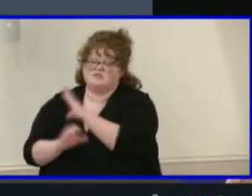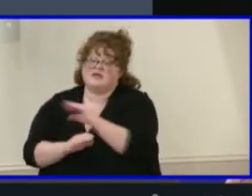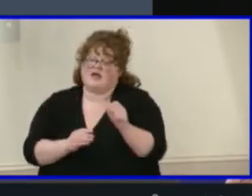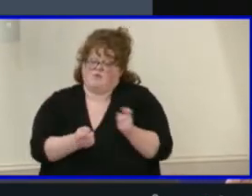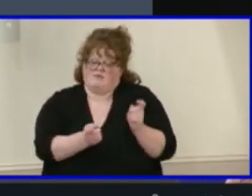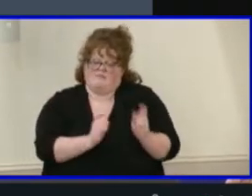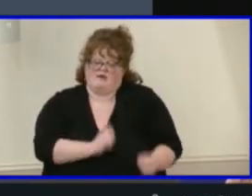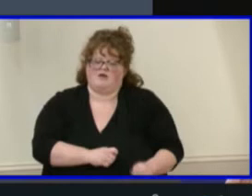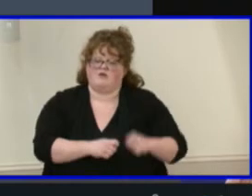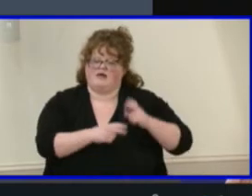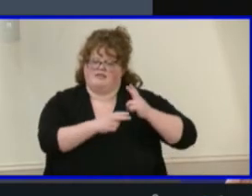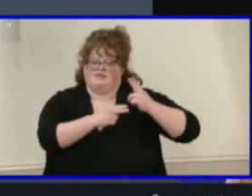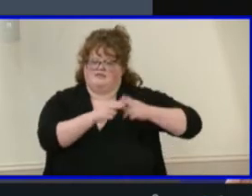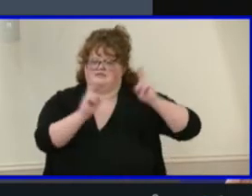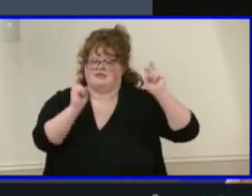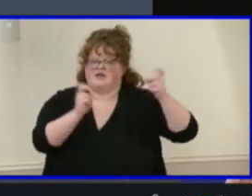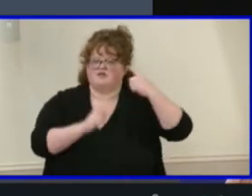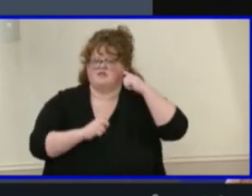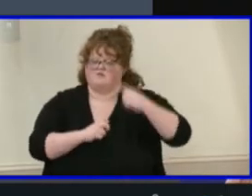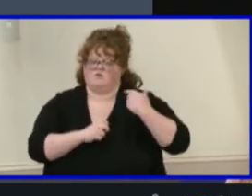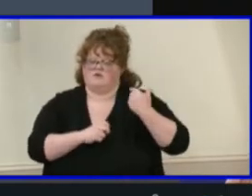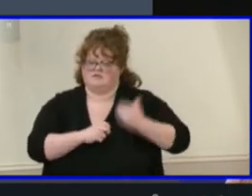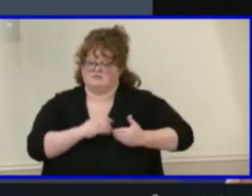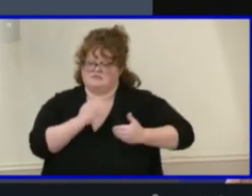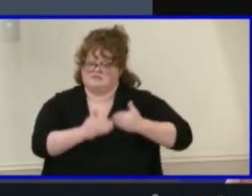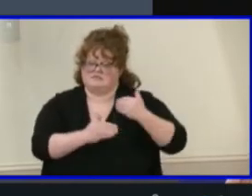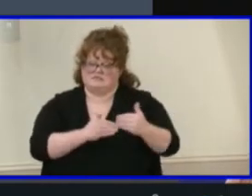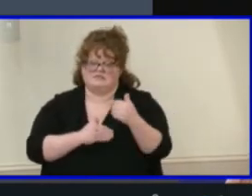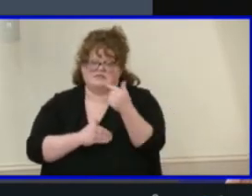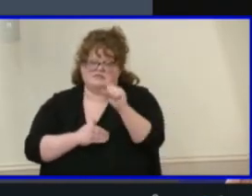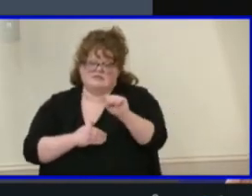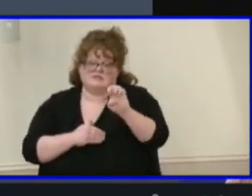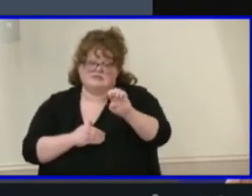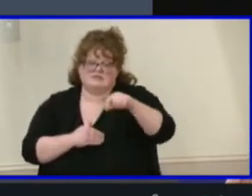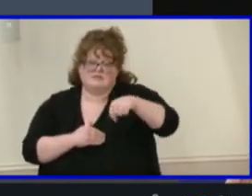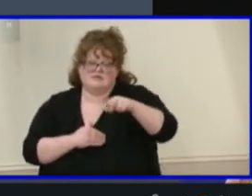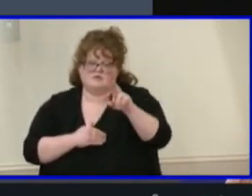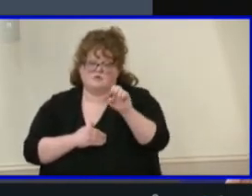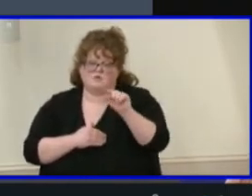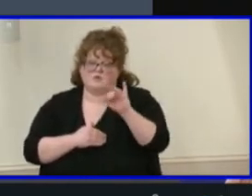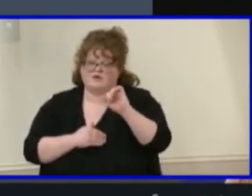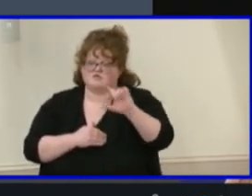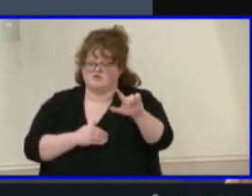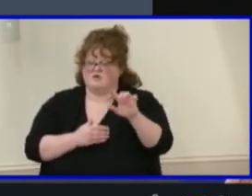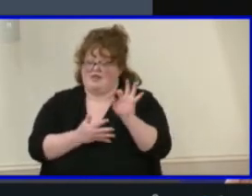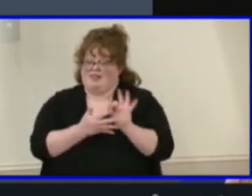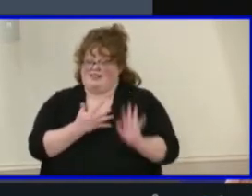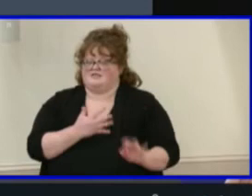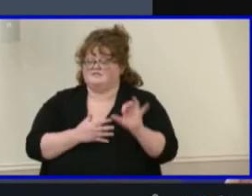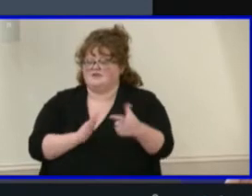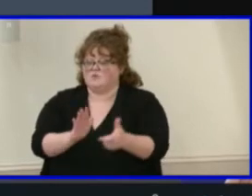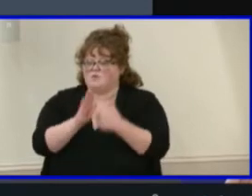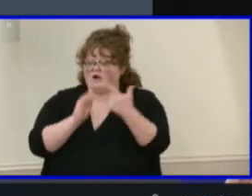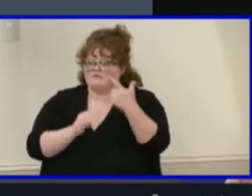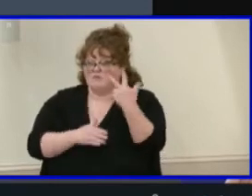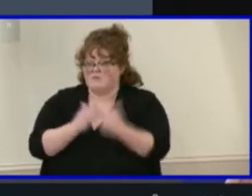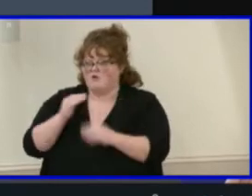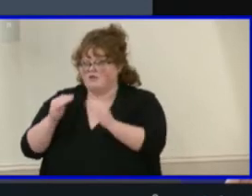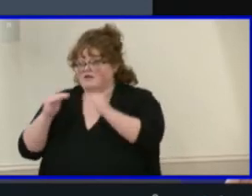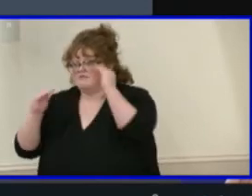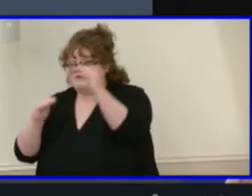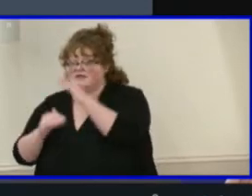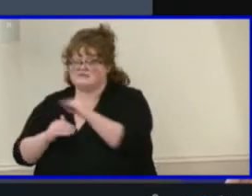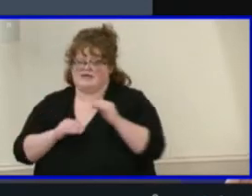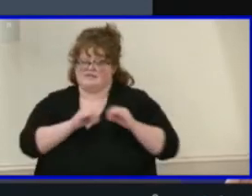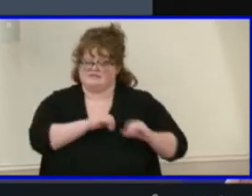accurately reflect that sequential electives are now required for both the standard and advanced study diploma for students who entered 9th